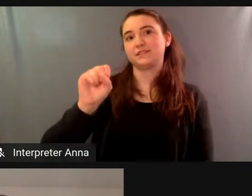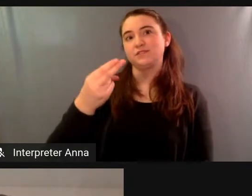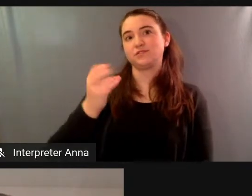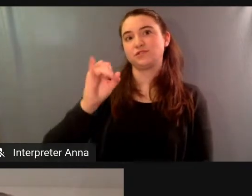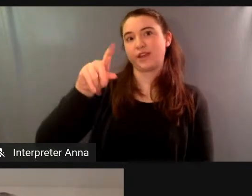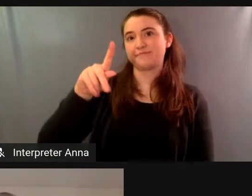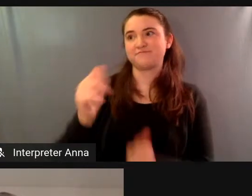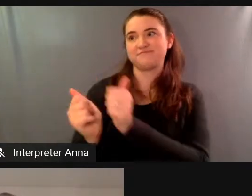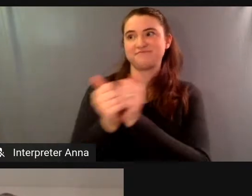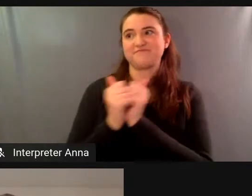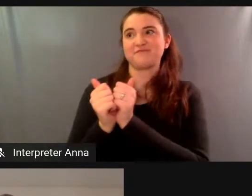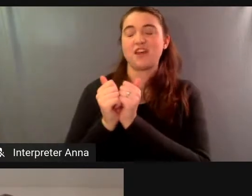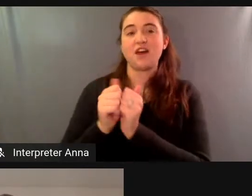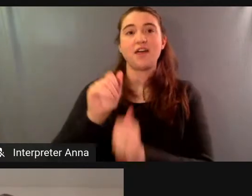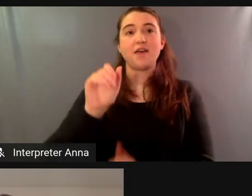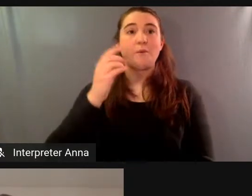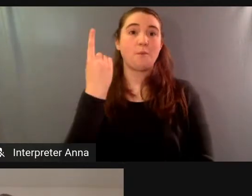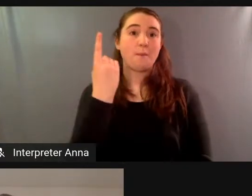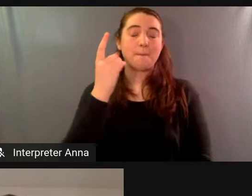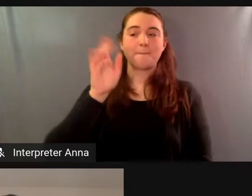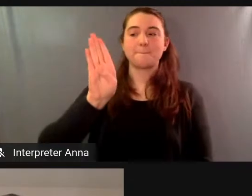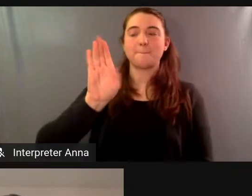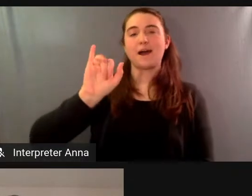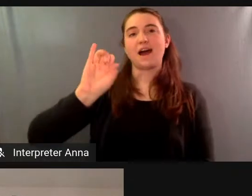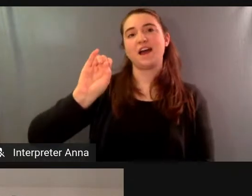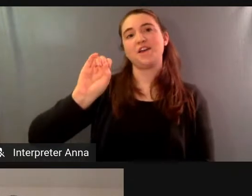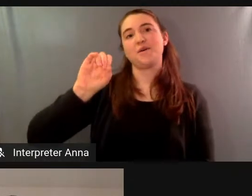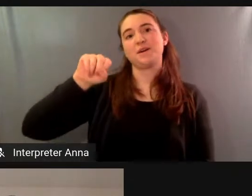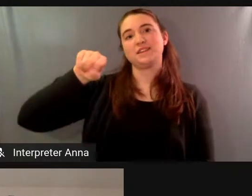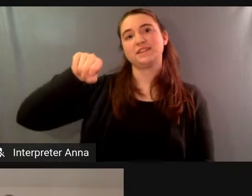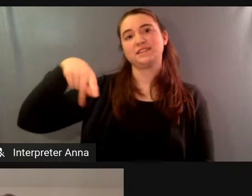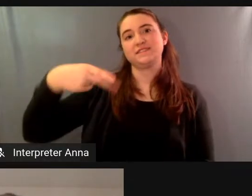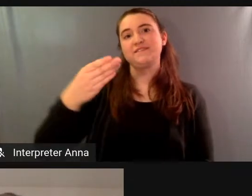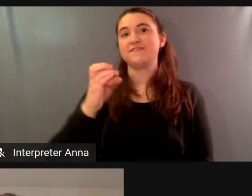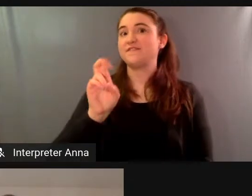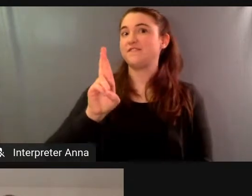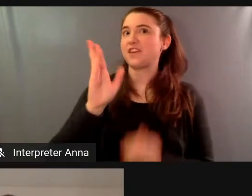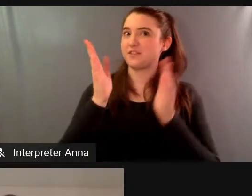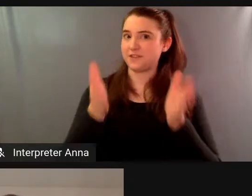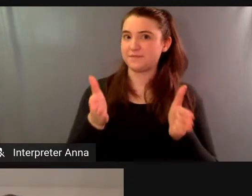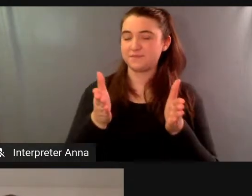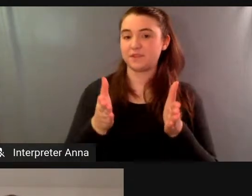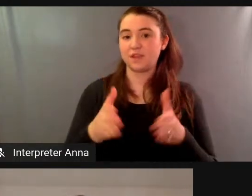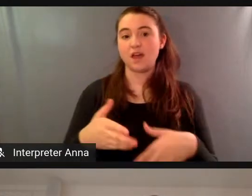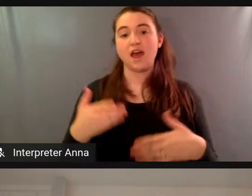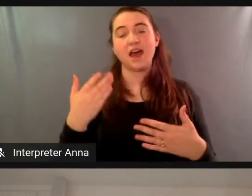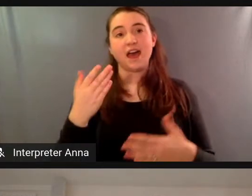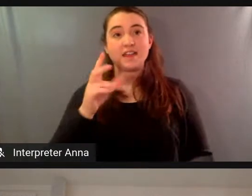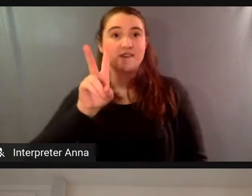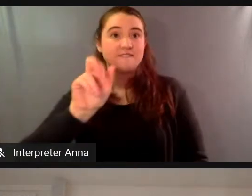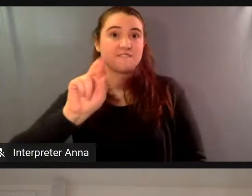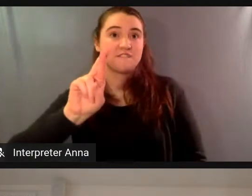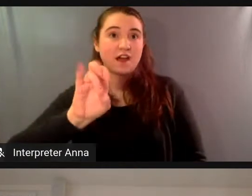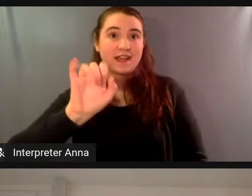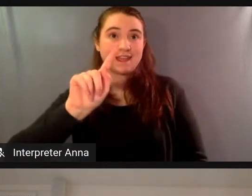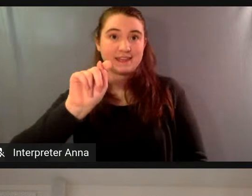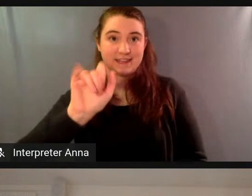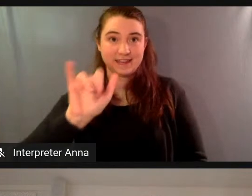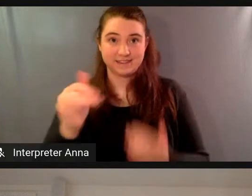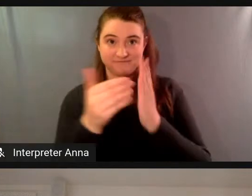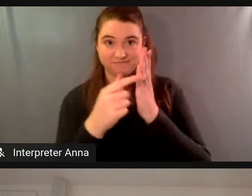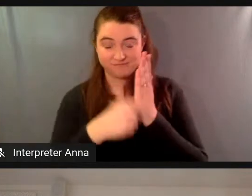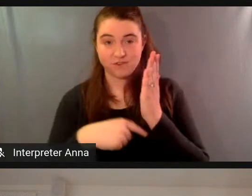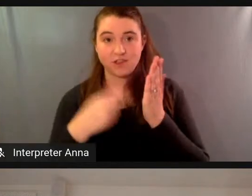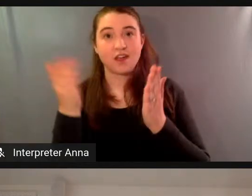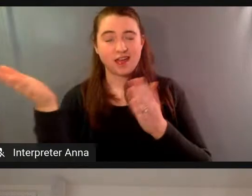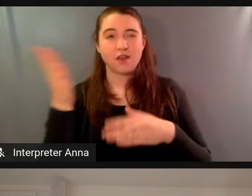and here to uh moderate the discussion uh is variety's own brent lang brent is the executive director